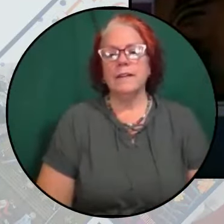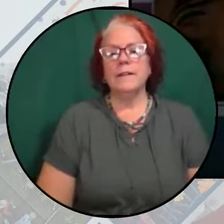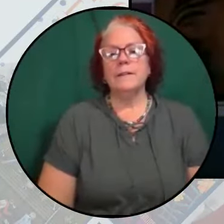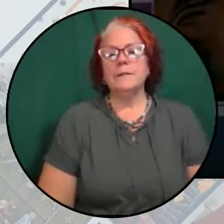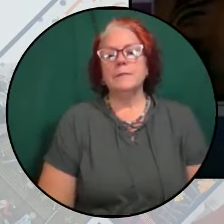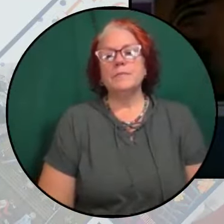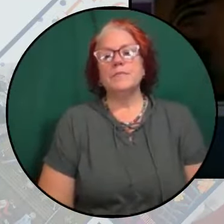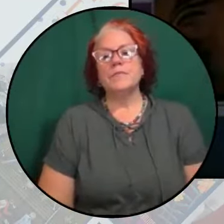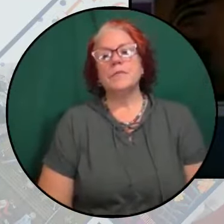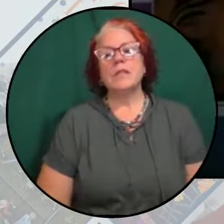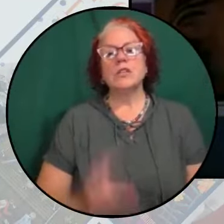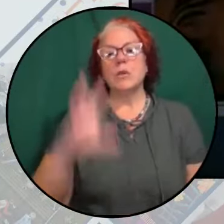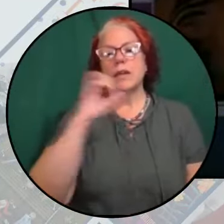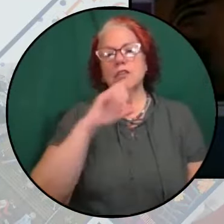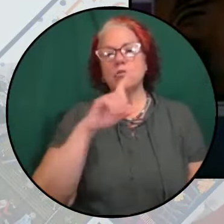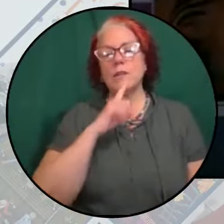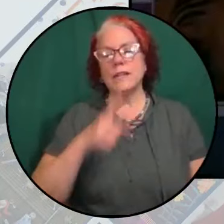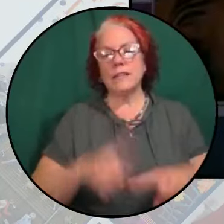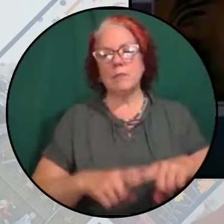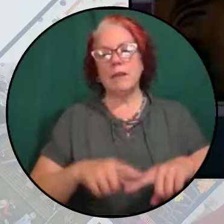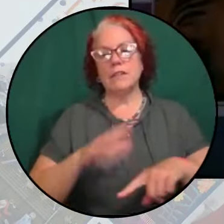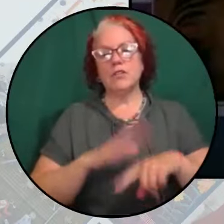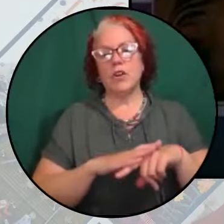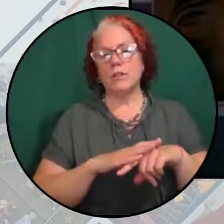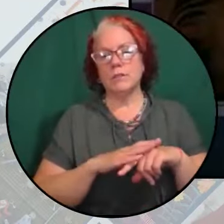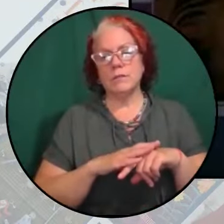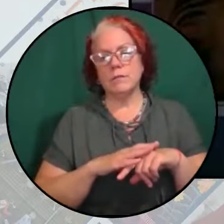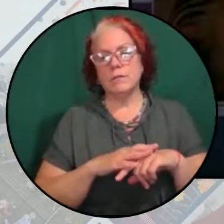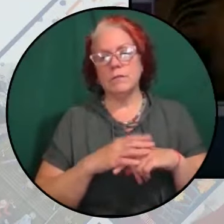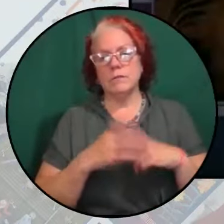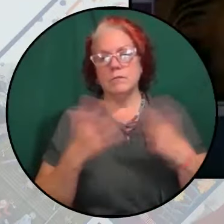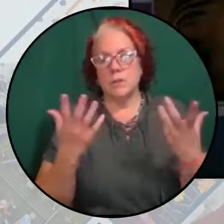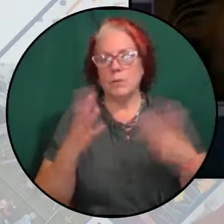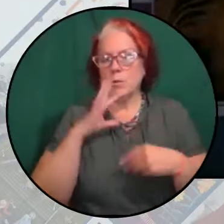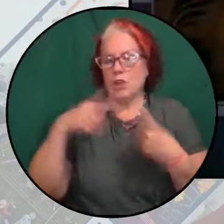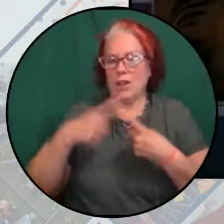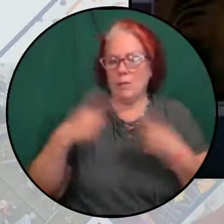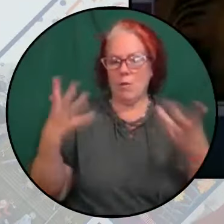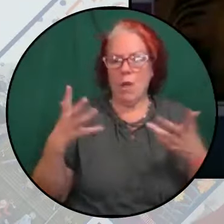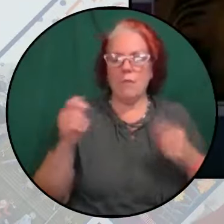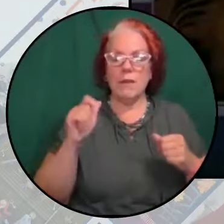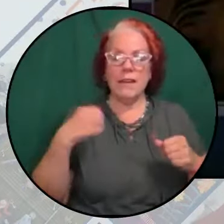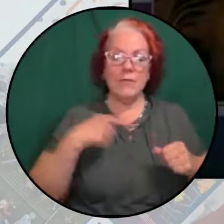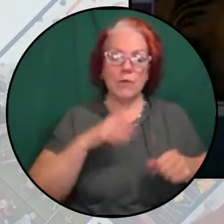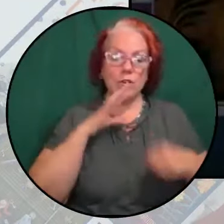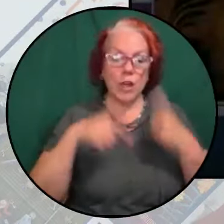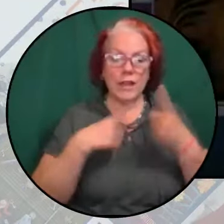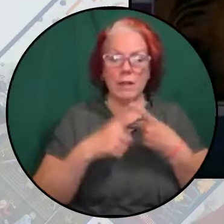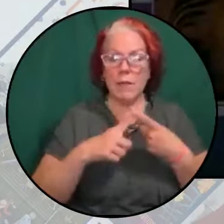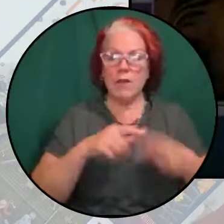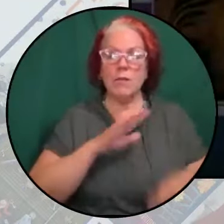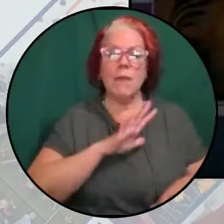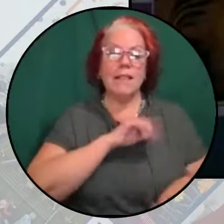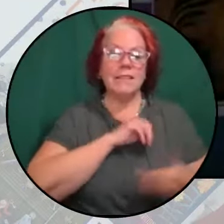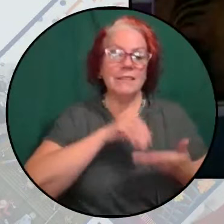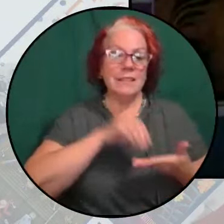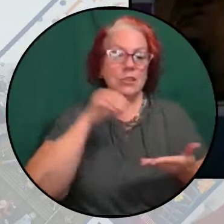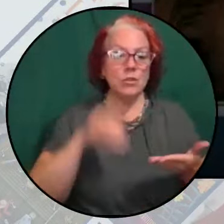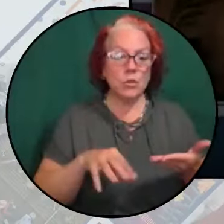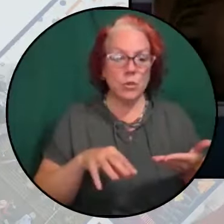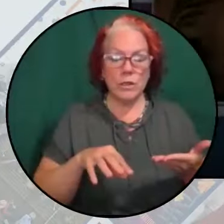So, I guess it depends, you know, on what we're talking about, but if we are talking about, say, Palestinian students,